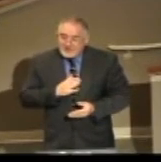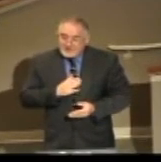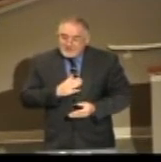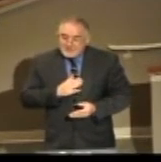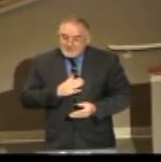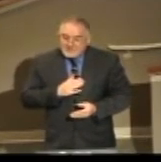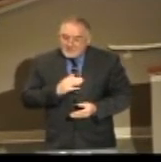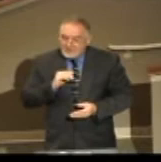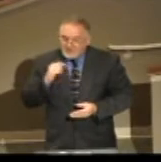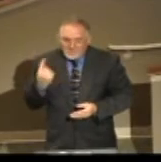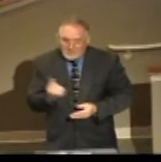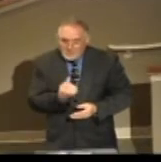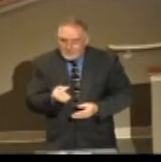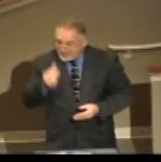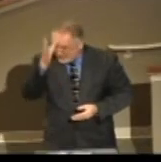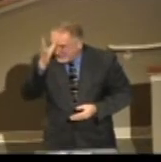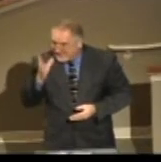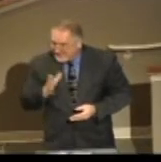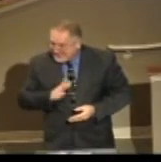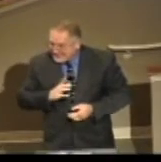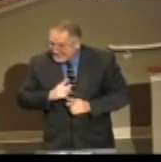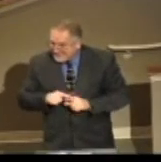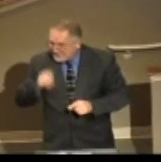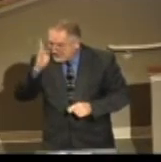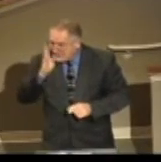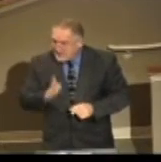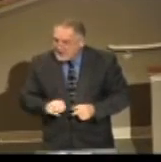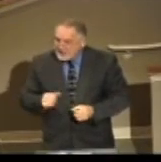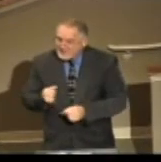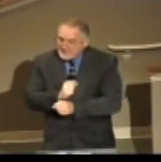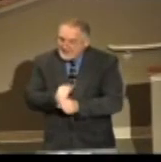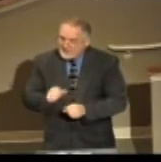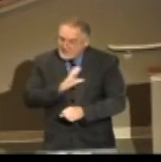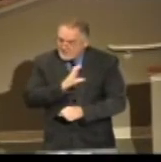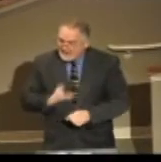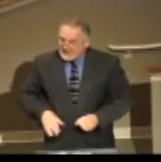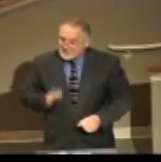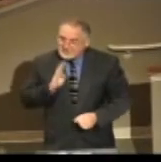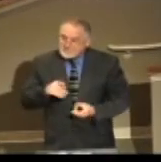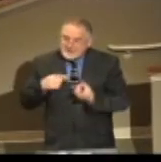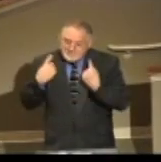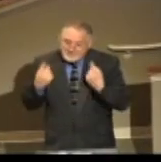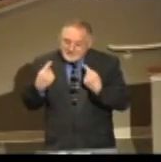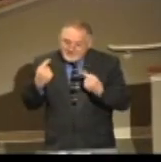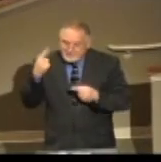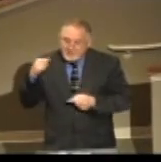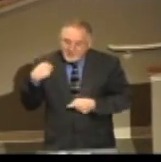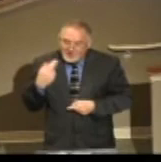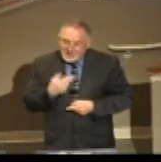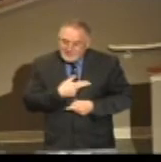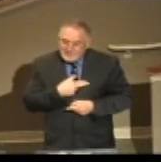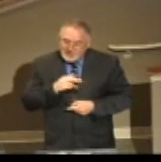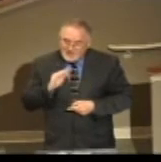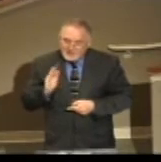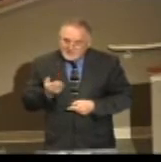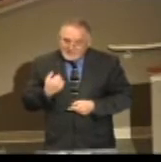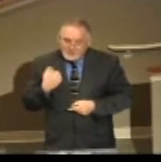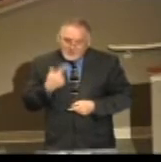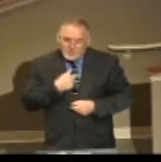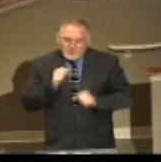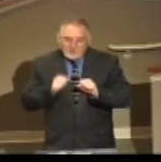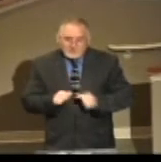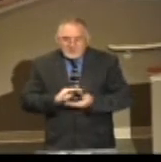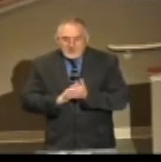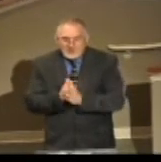God that God himself made him to be sin for us. Jesus, who knew no sin, we might be made the righteousness of